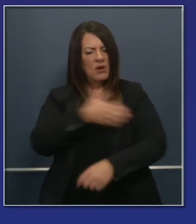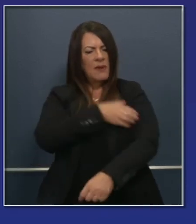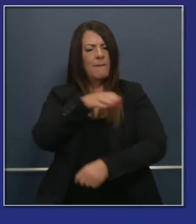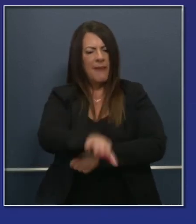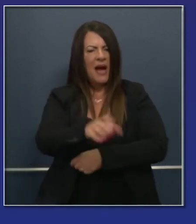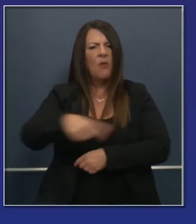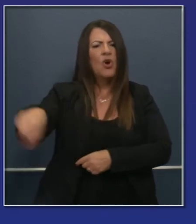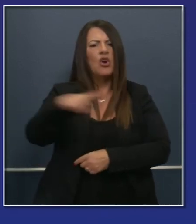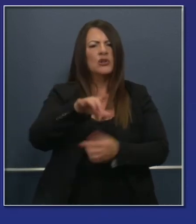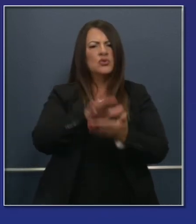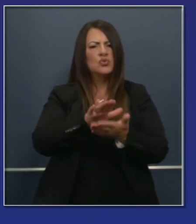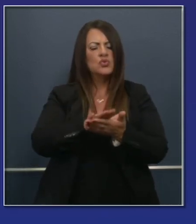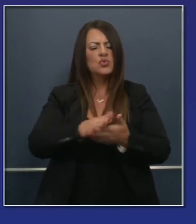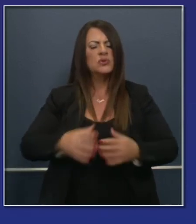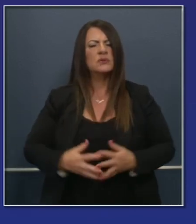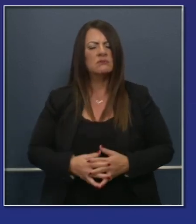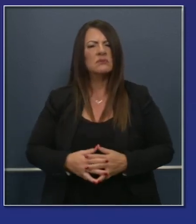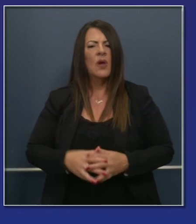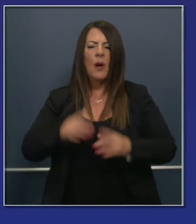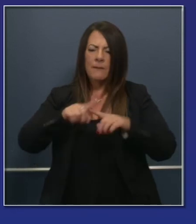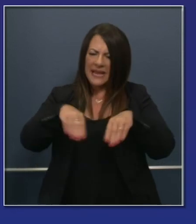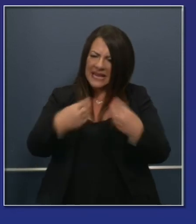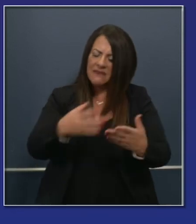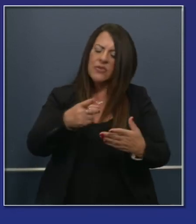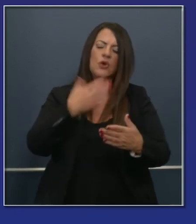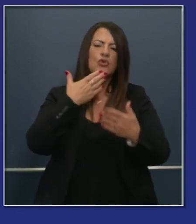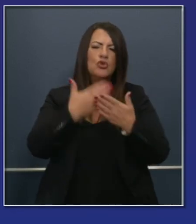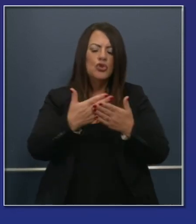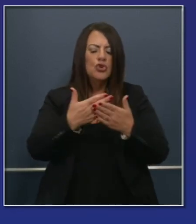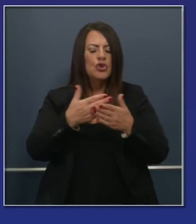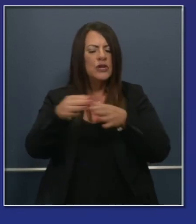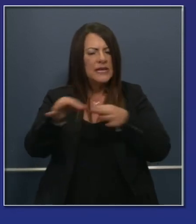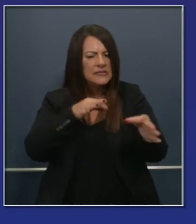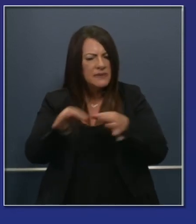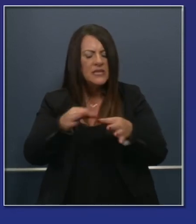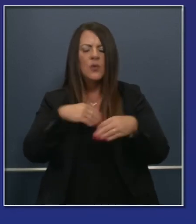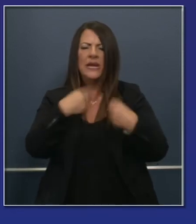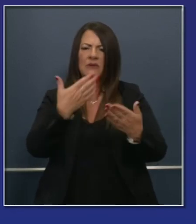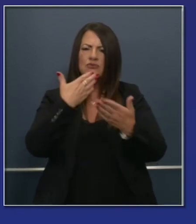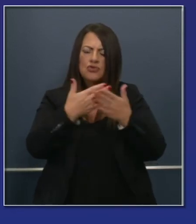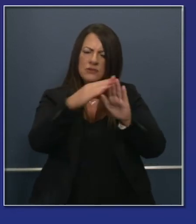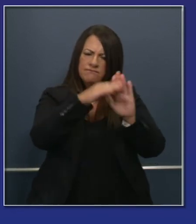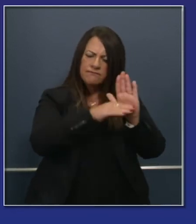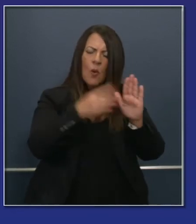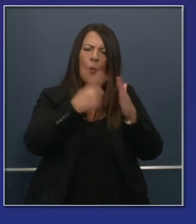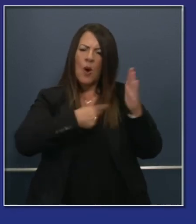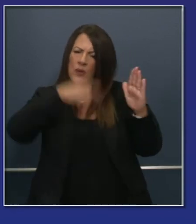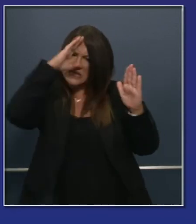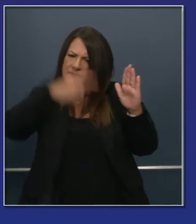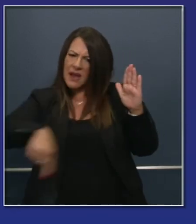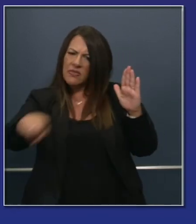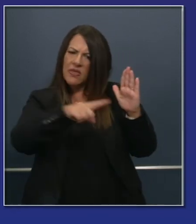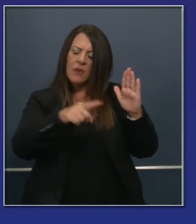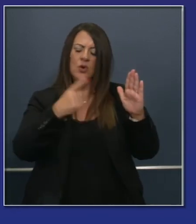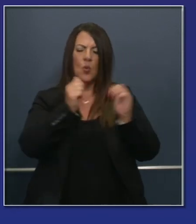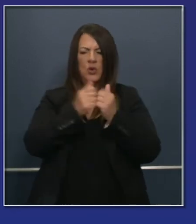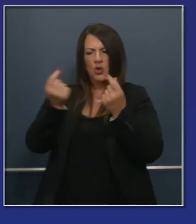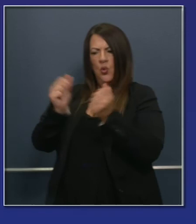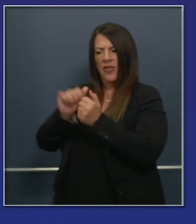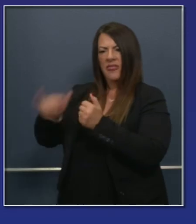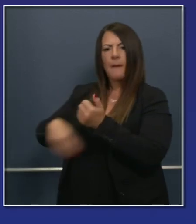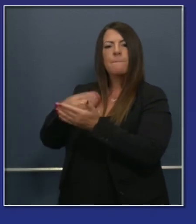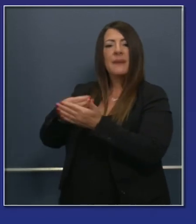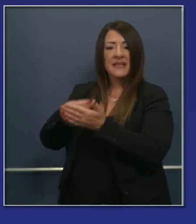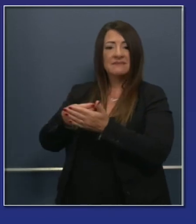year with guardrails and real money and real expectations in terms of the supports that